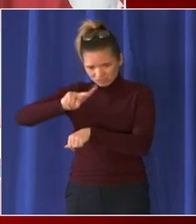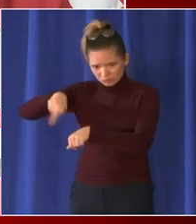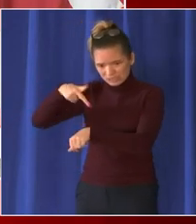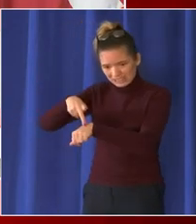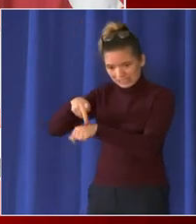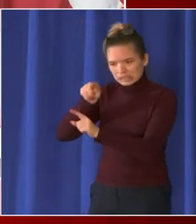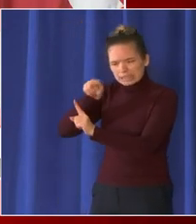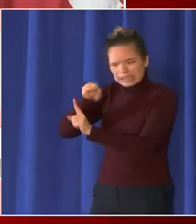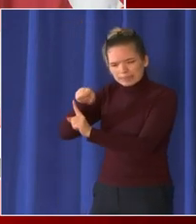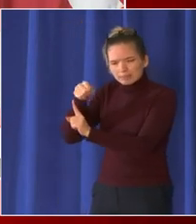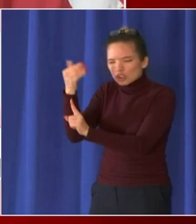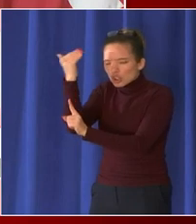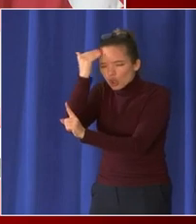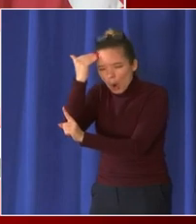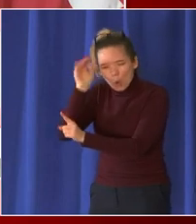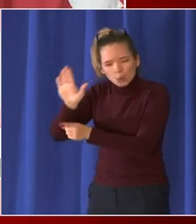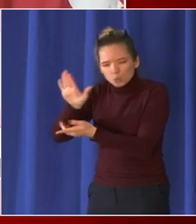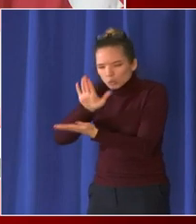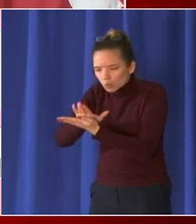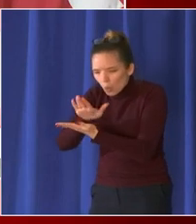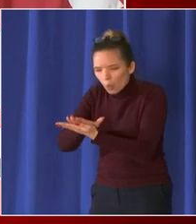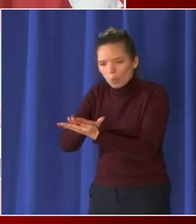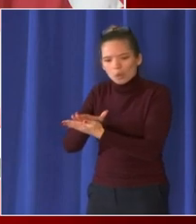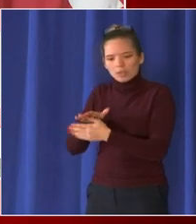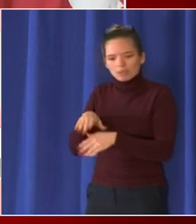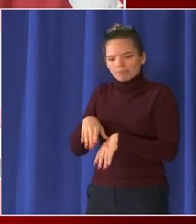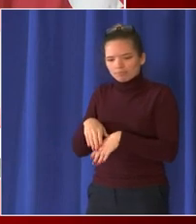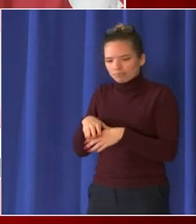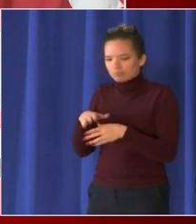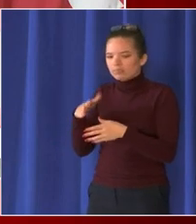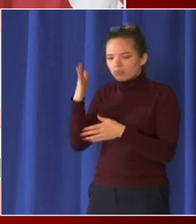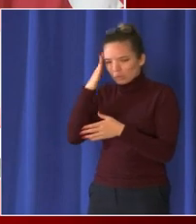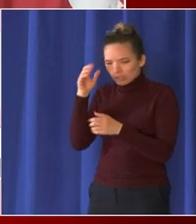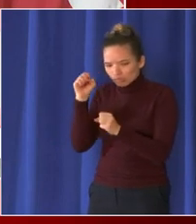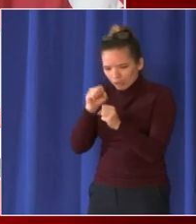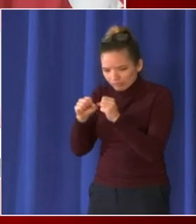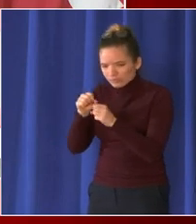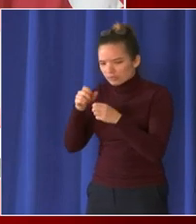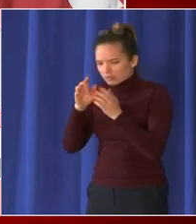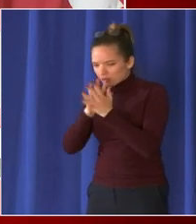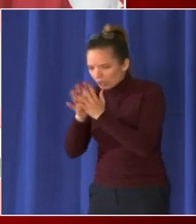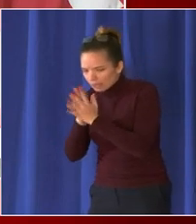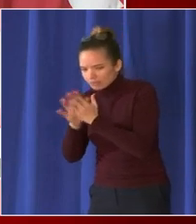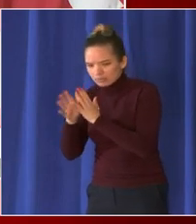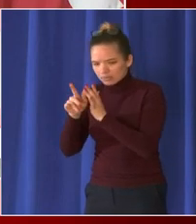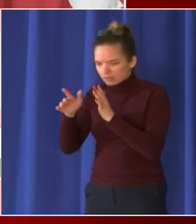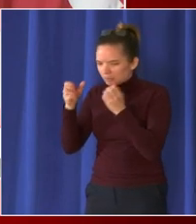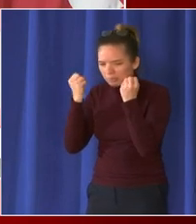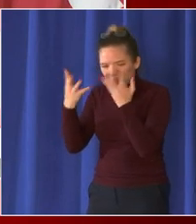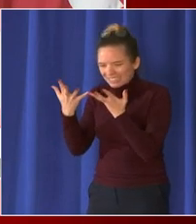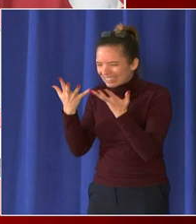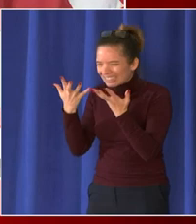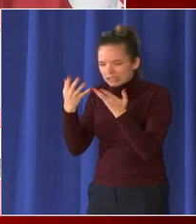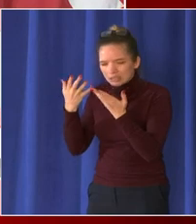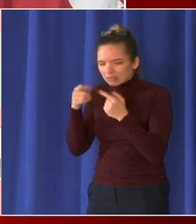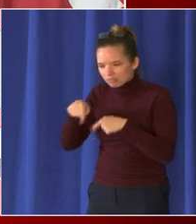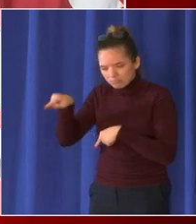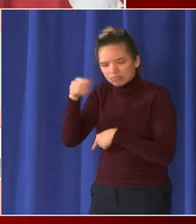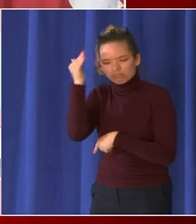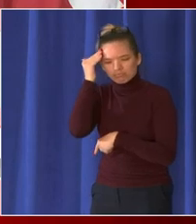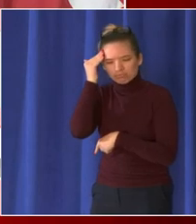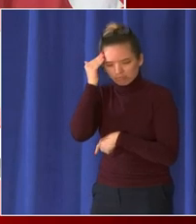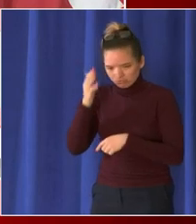she knows the traffic patterns and she knows what works for that building so i expect that there were probably a hundred different ways